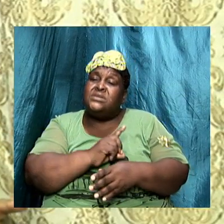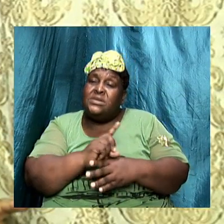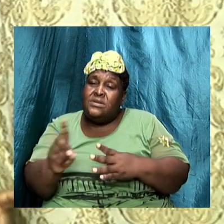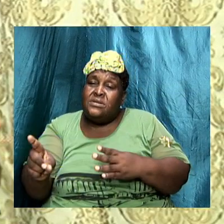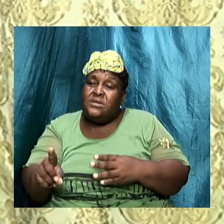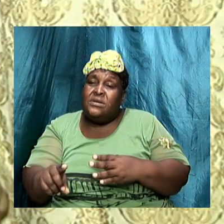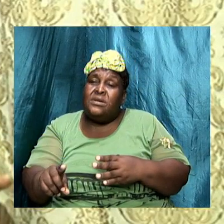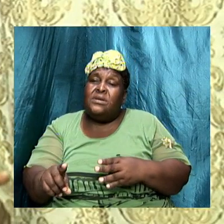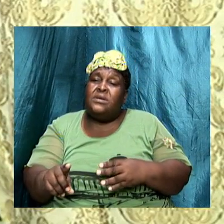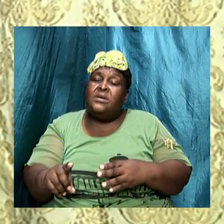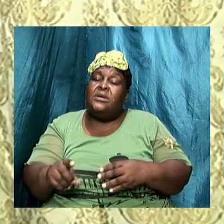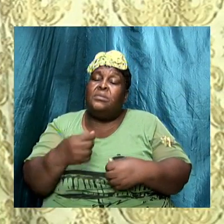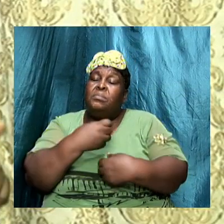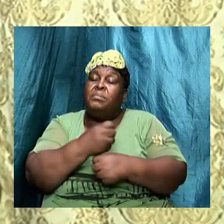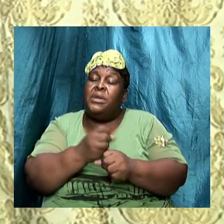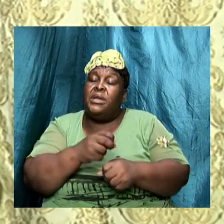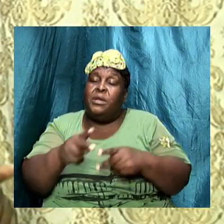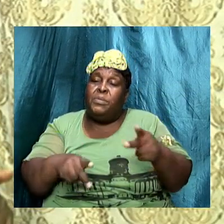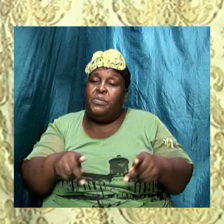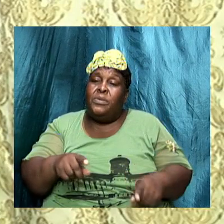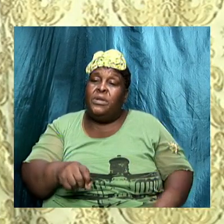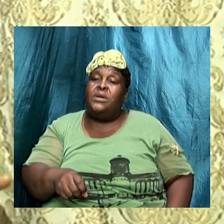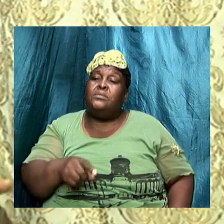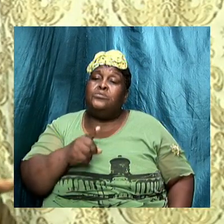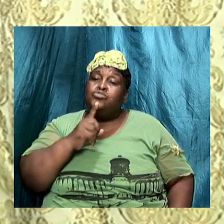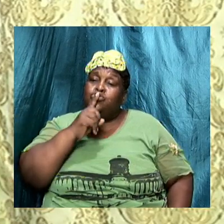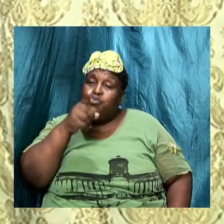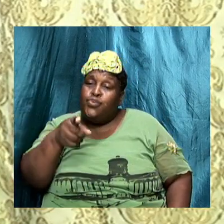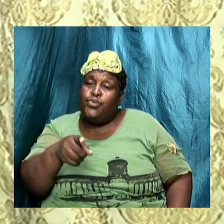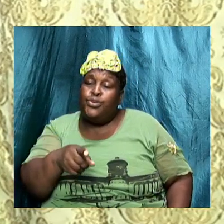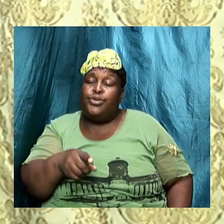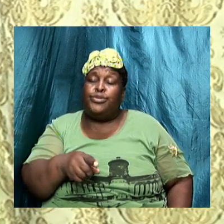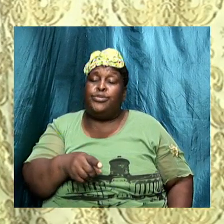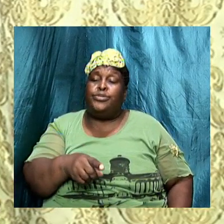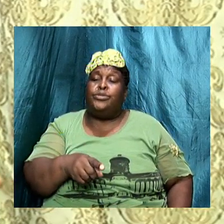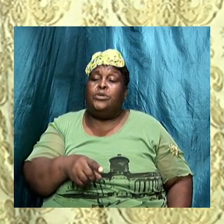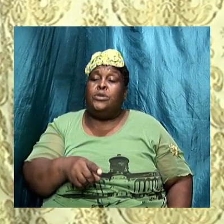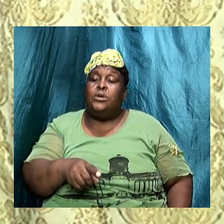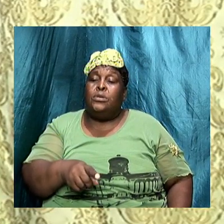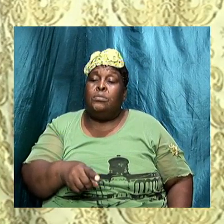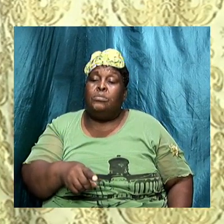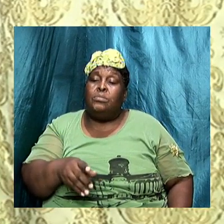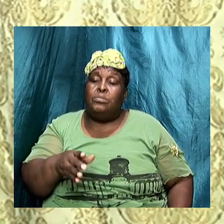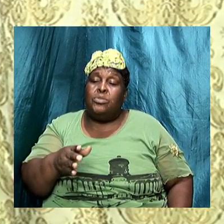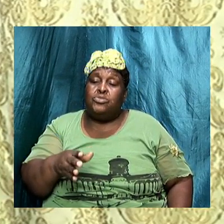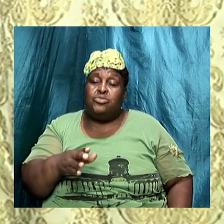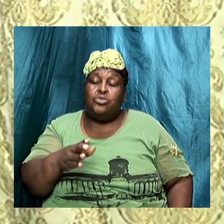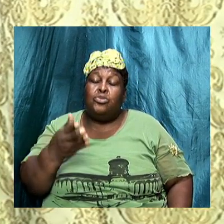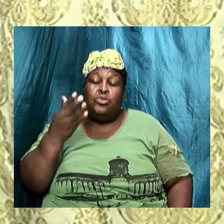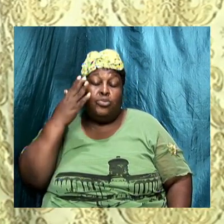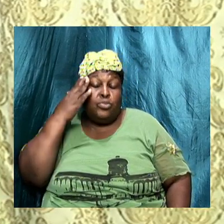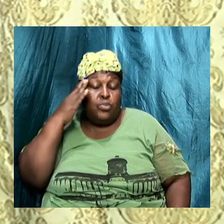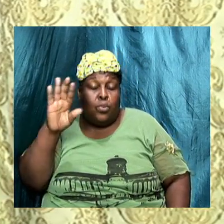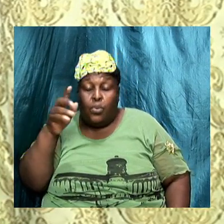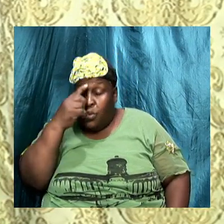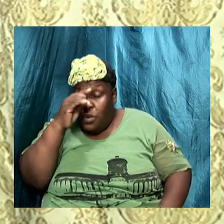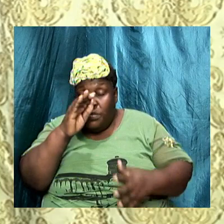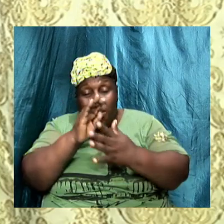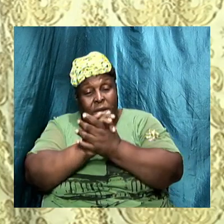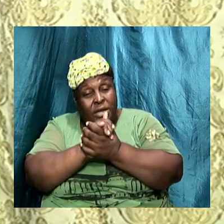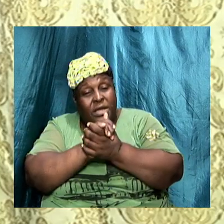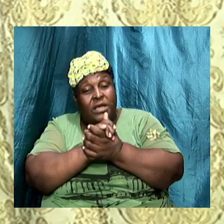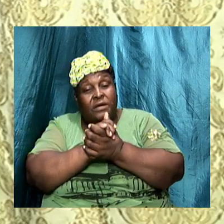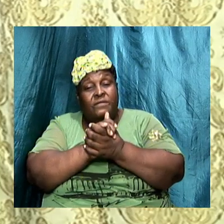Corinth that look here you need to do away with the doctrine of the Sadducees the doctrine of the Sadducees will cause you to